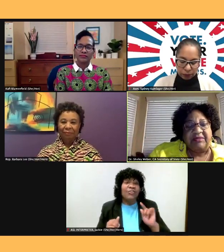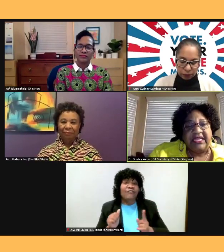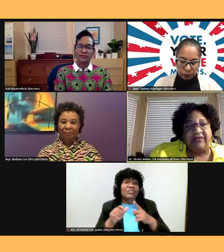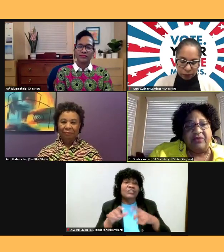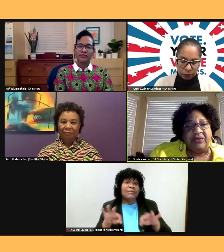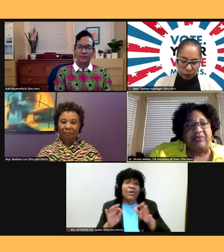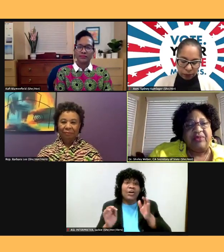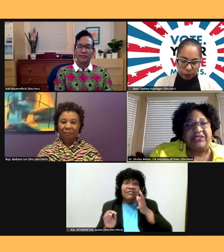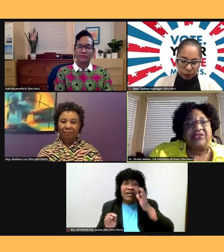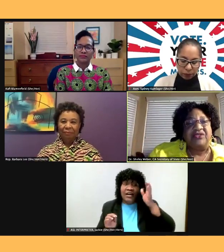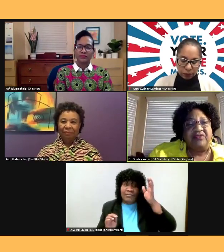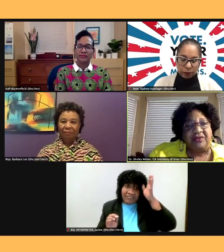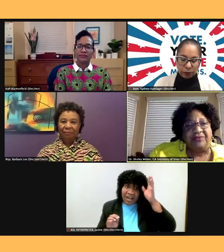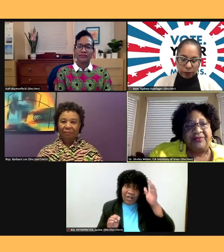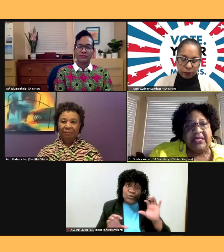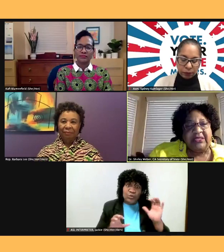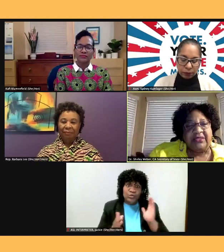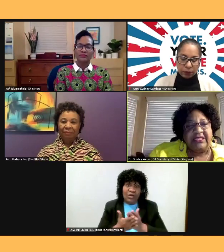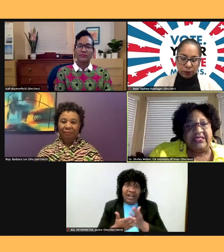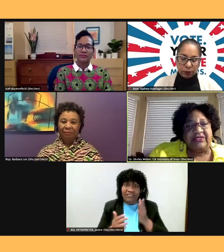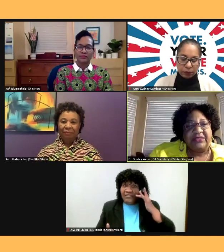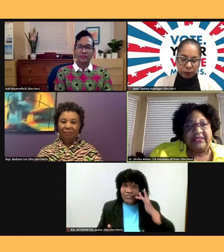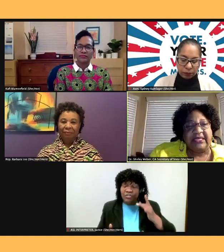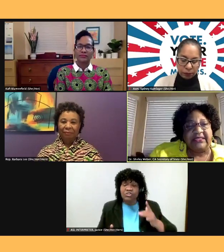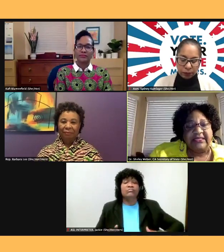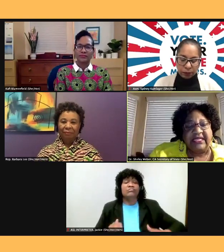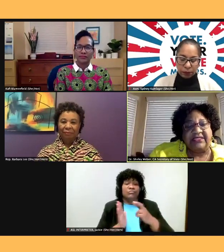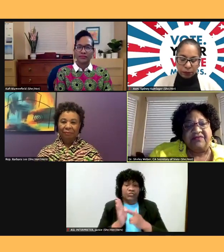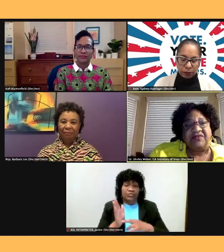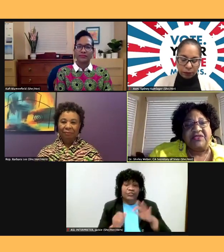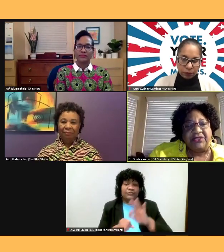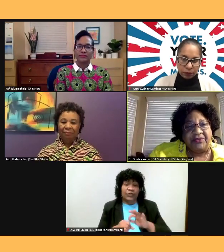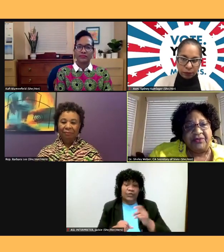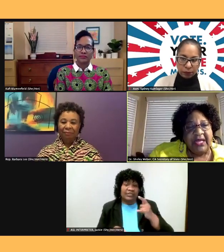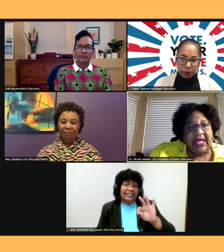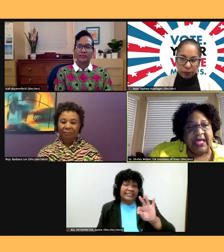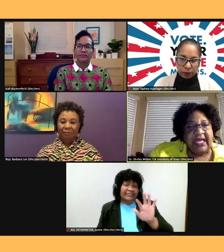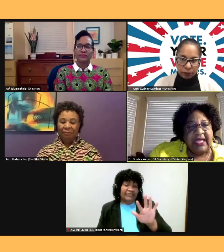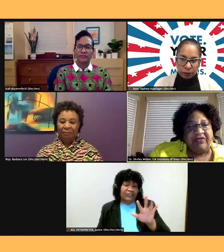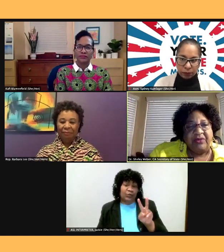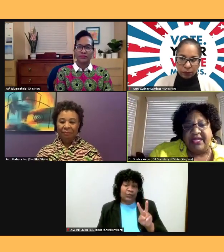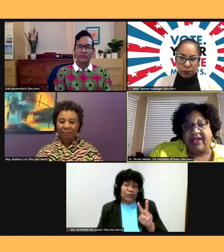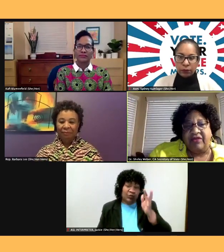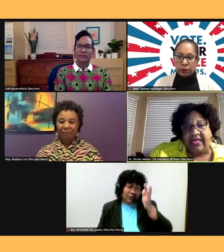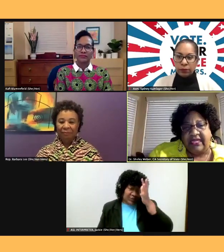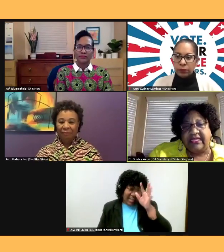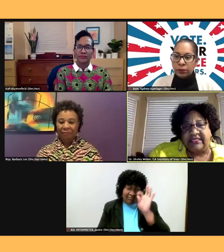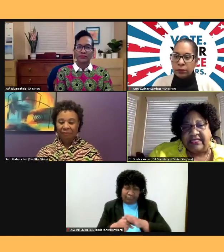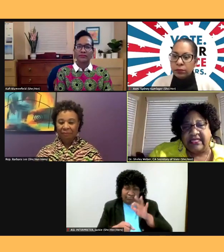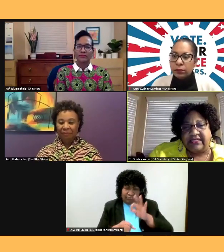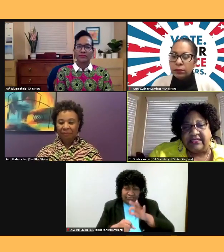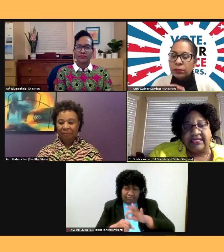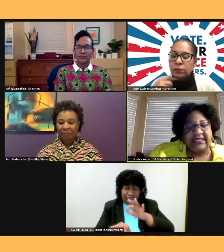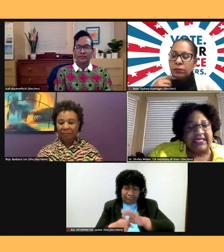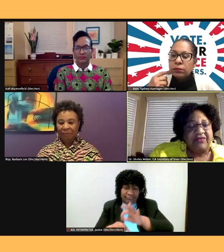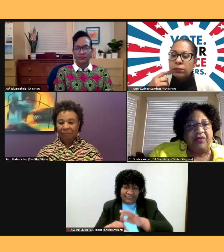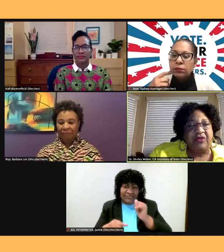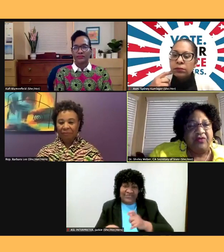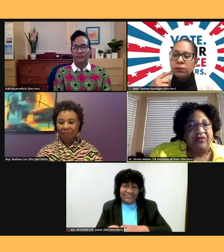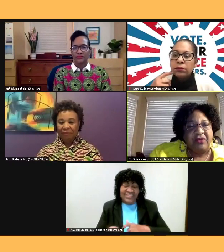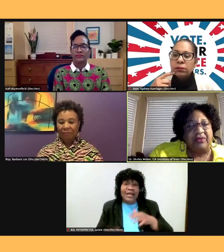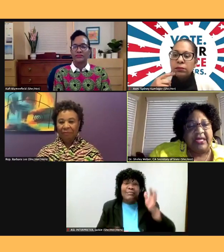registered to vote. So did his first election in 1952 and voted every election since. Cause he said, if you don't vote,